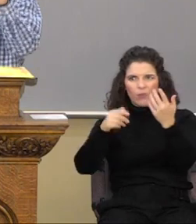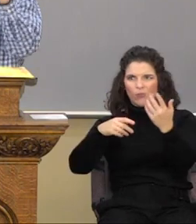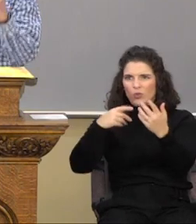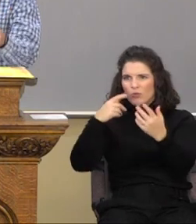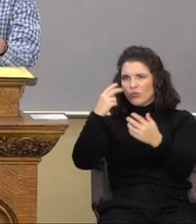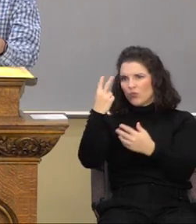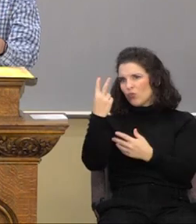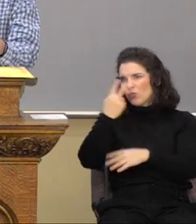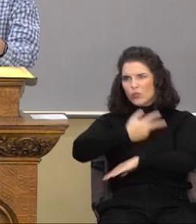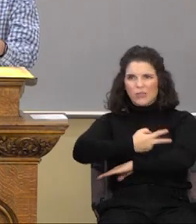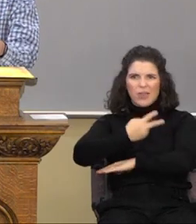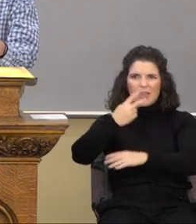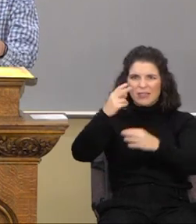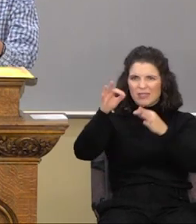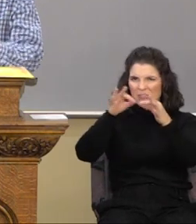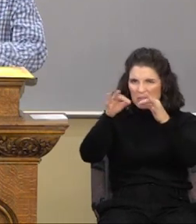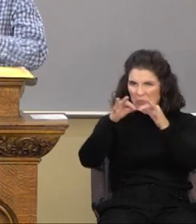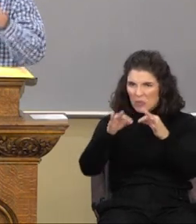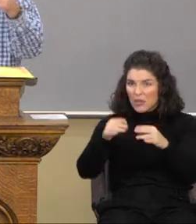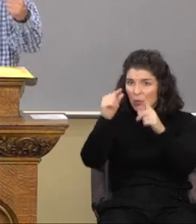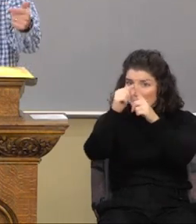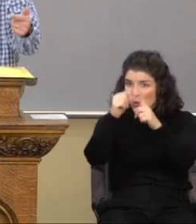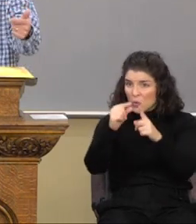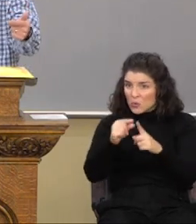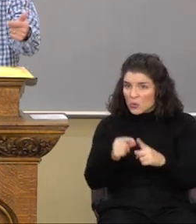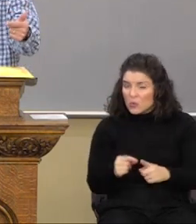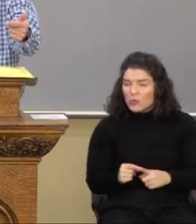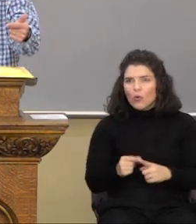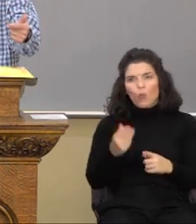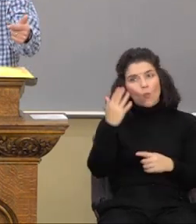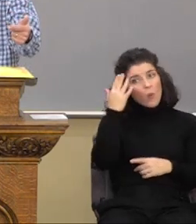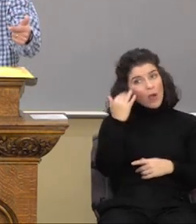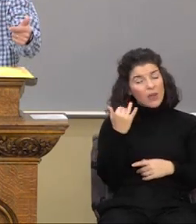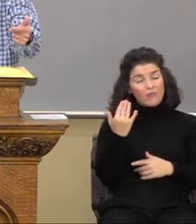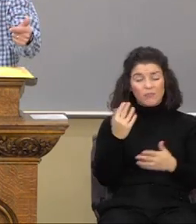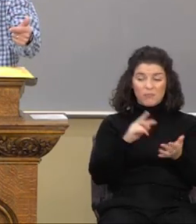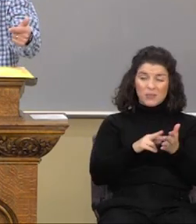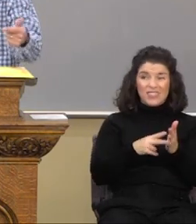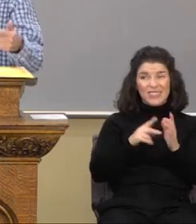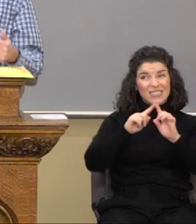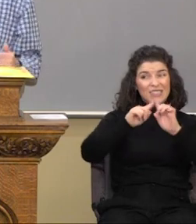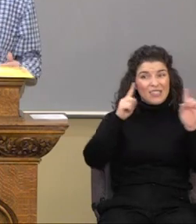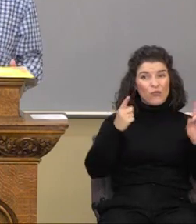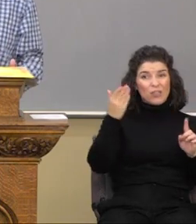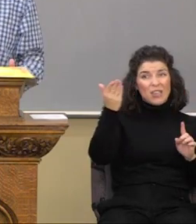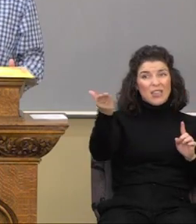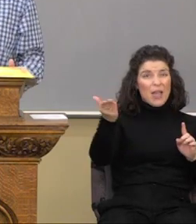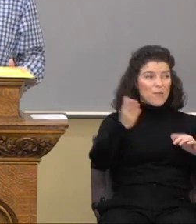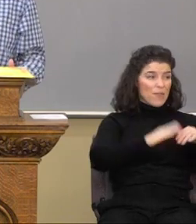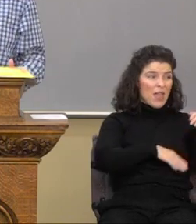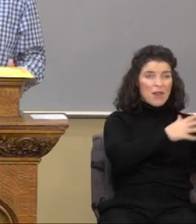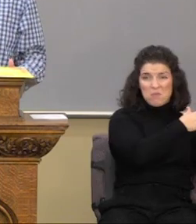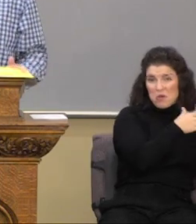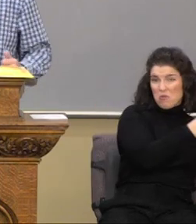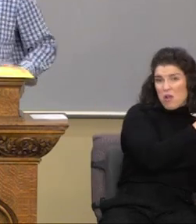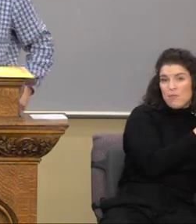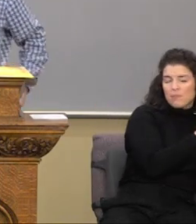define words. Why? Because it may mean different things, correct? So here's a lawyer.